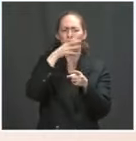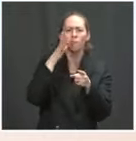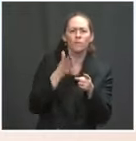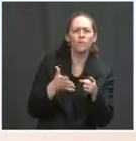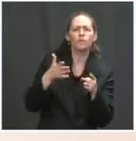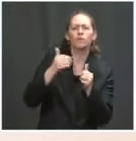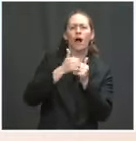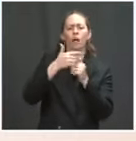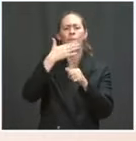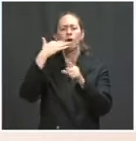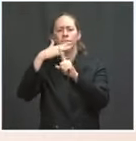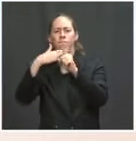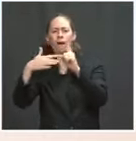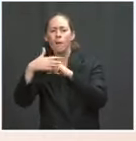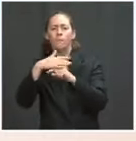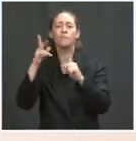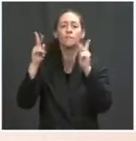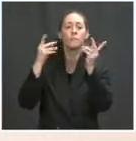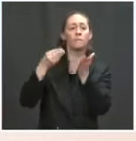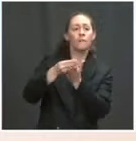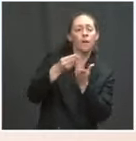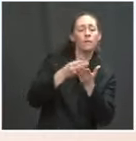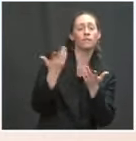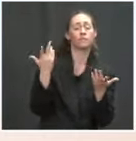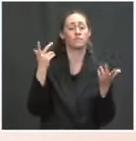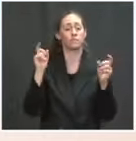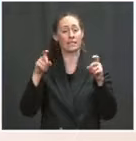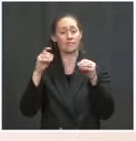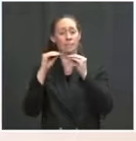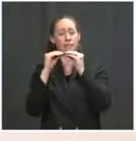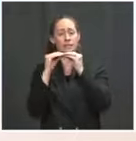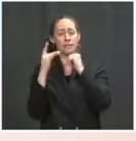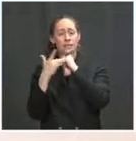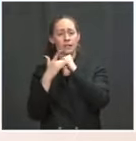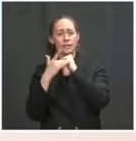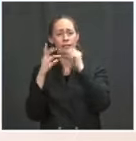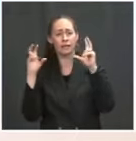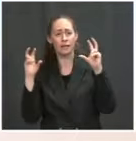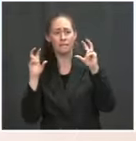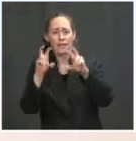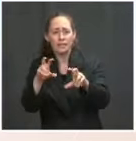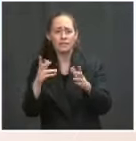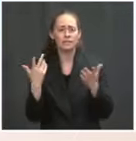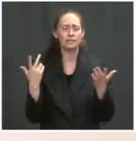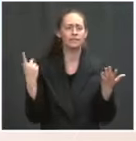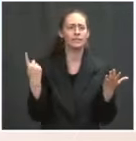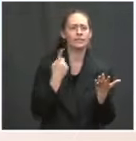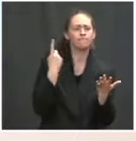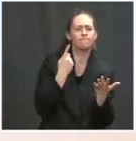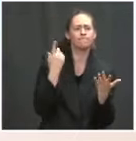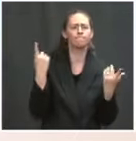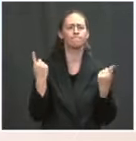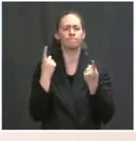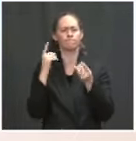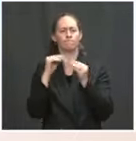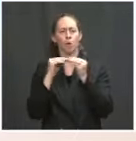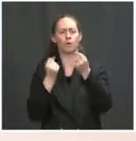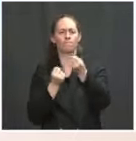investments in technology that will allow them to capture methane and reuse it, or whether it's creating new opportunities for bioprocessing